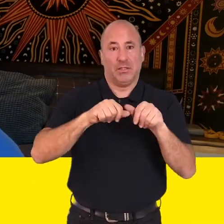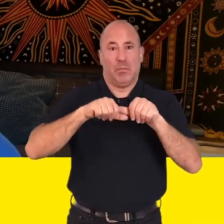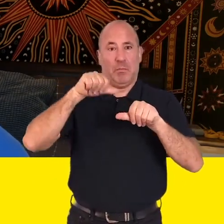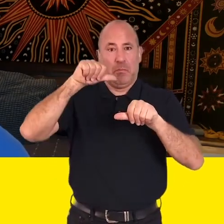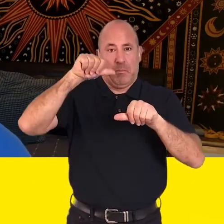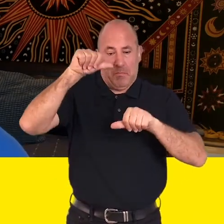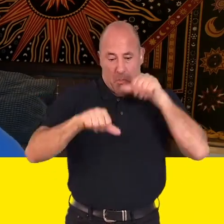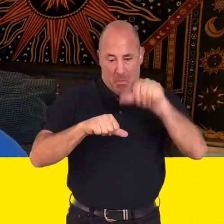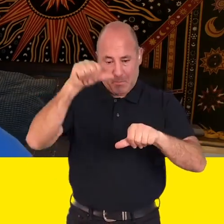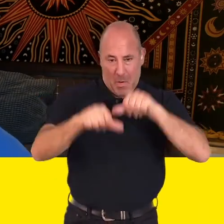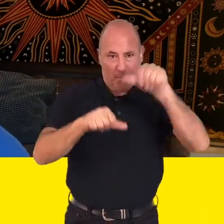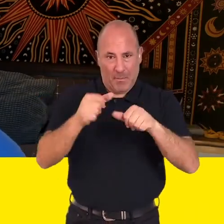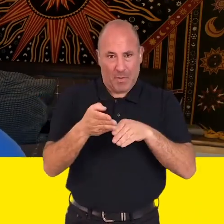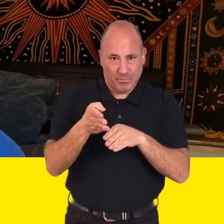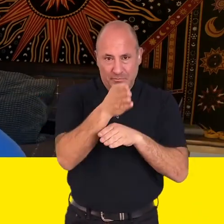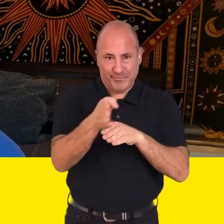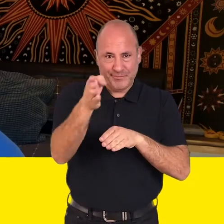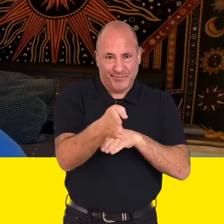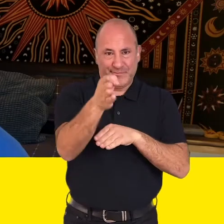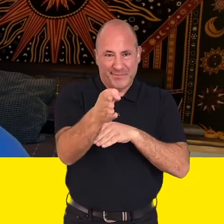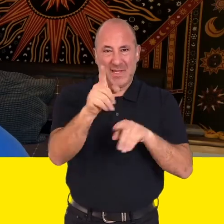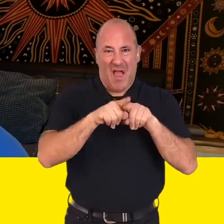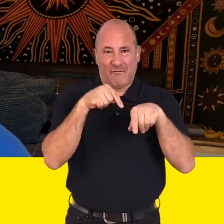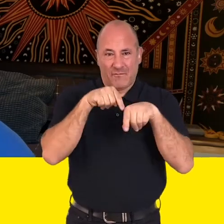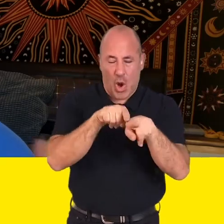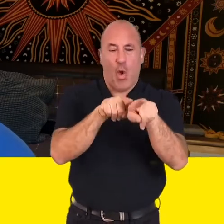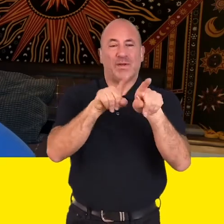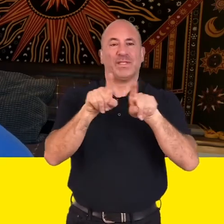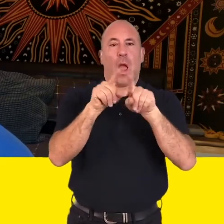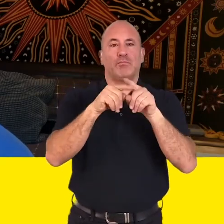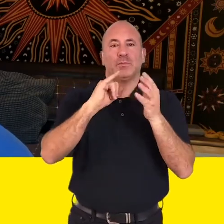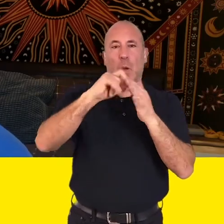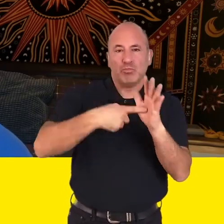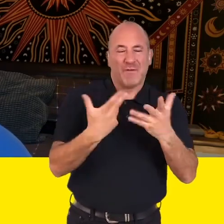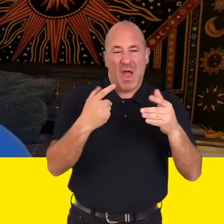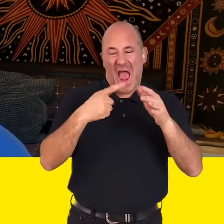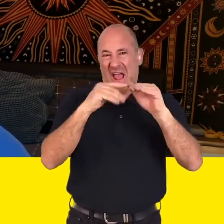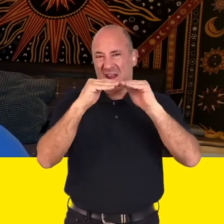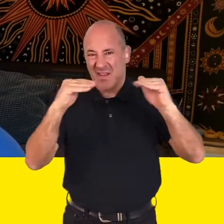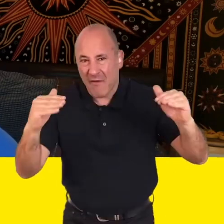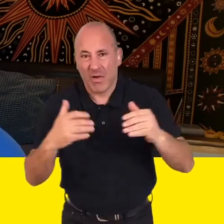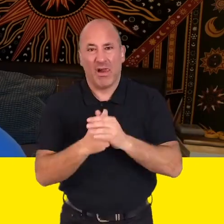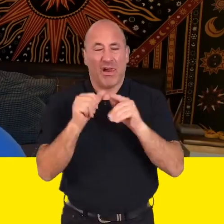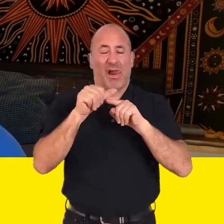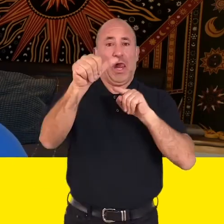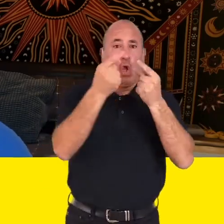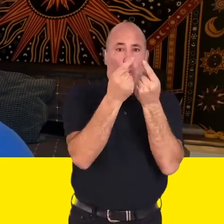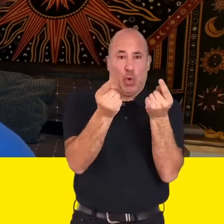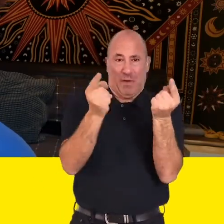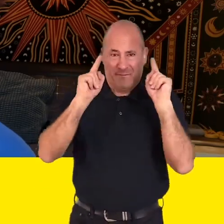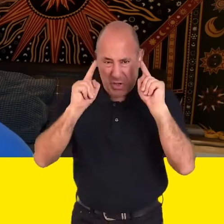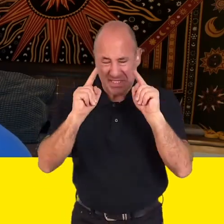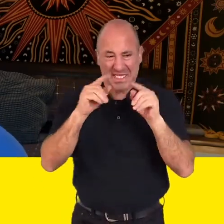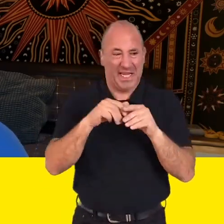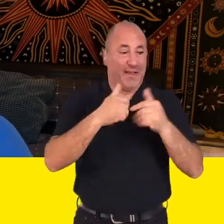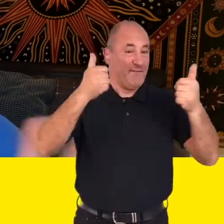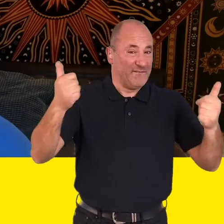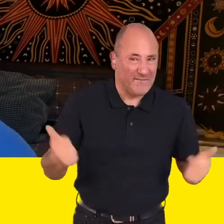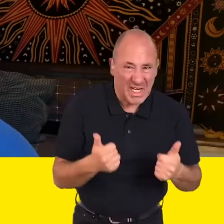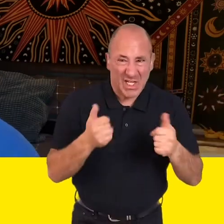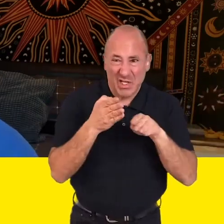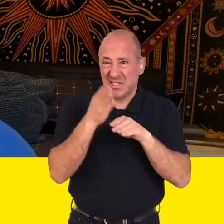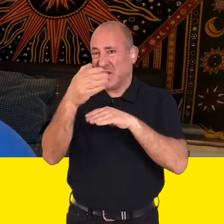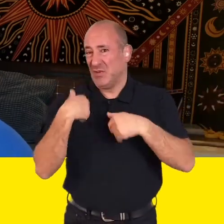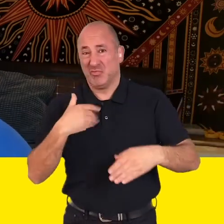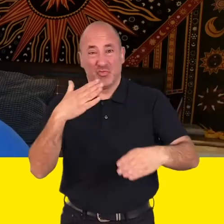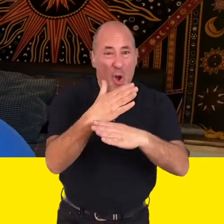that was it. You had to follow this exact path and do all of these specific subjects for your A levels and then have to go to uni and then after